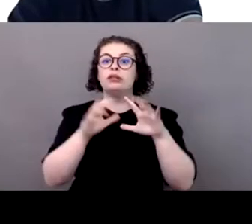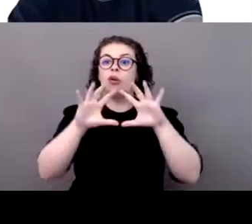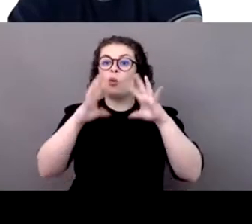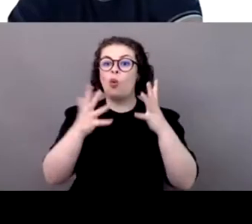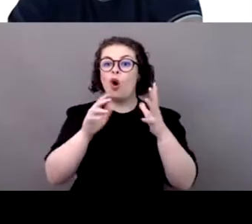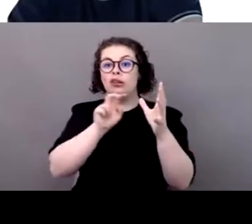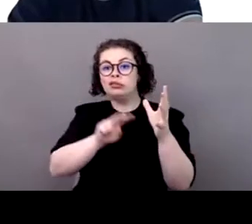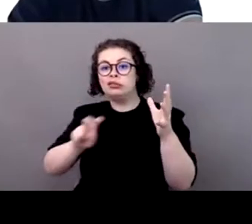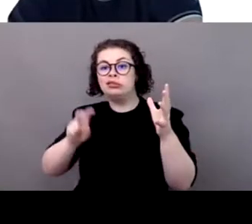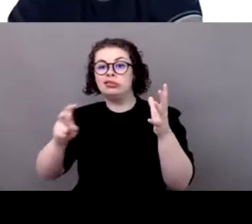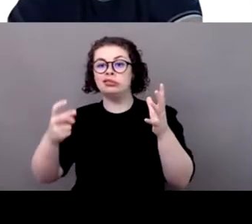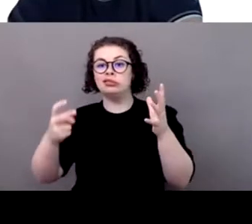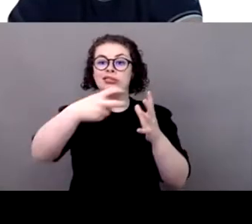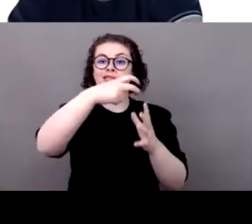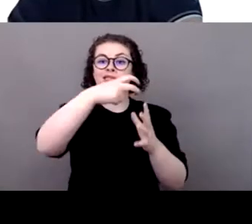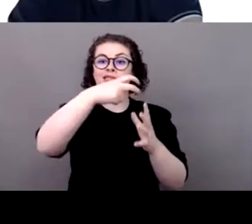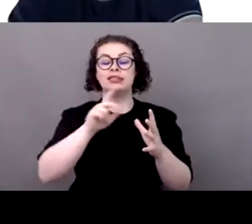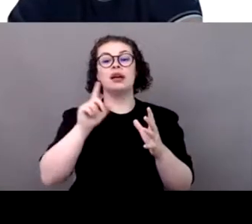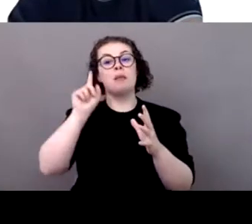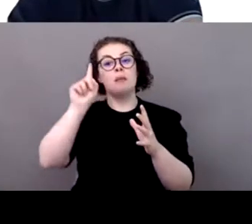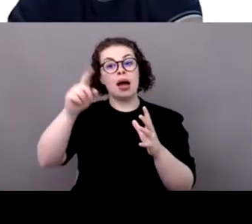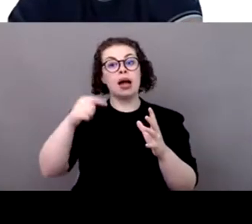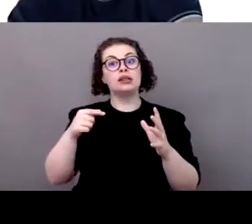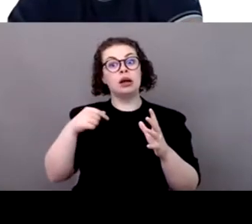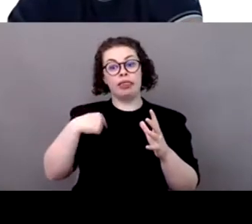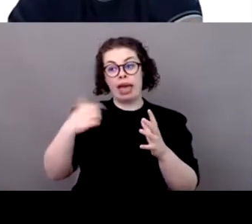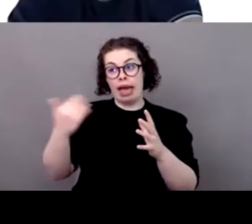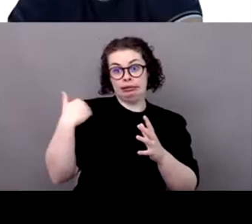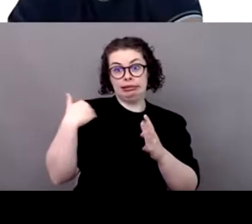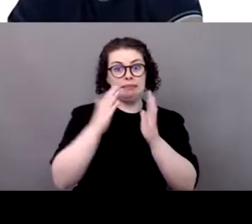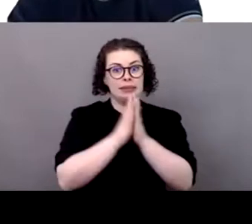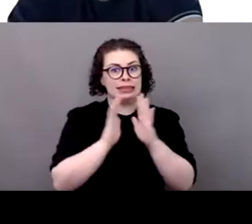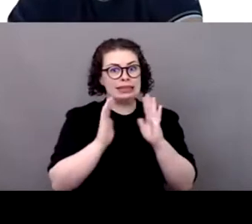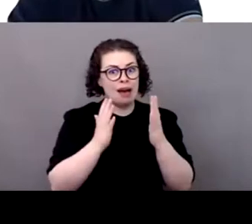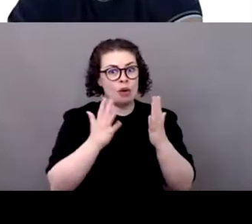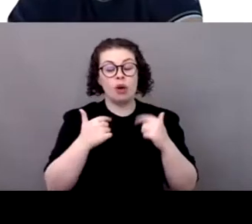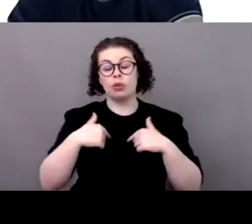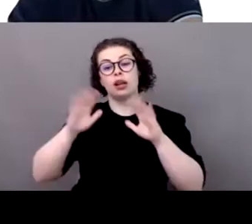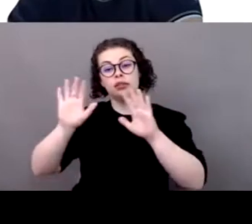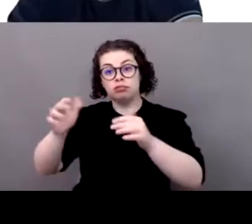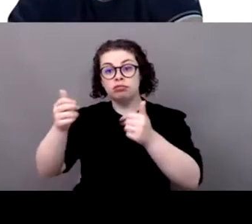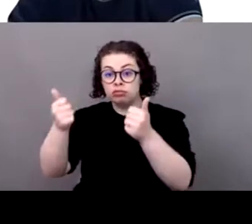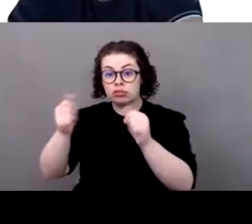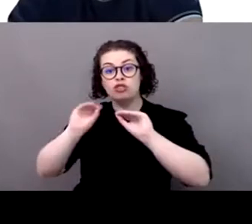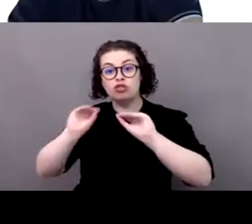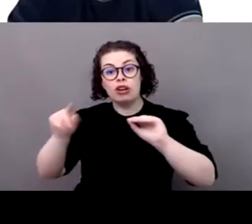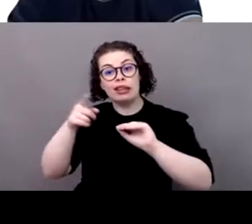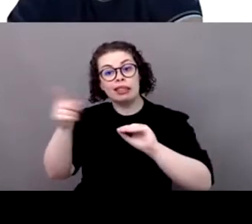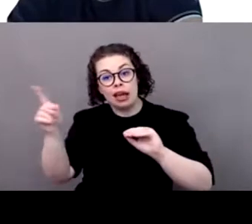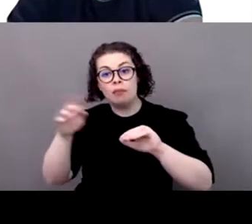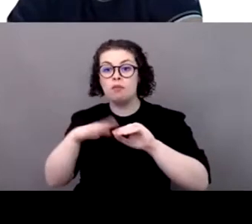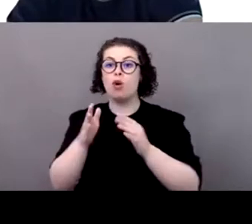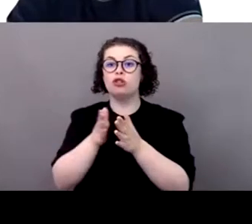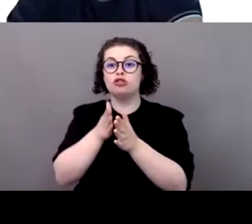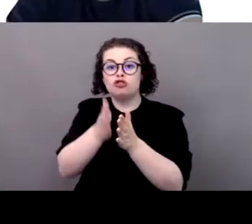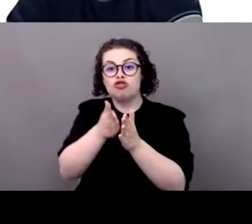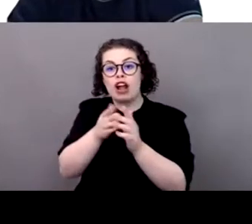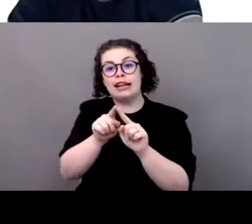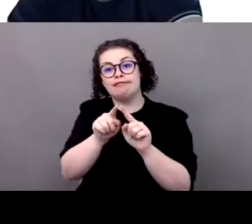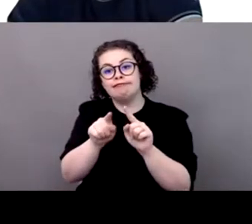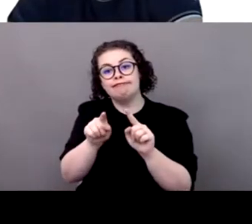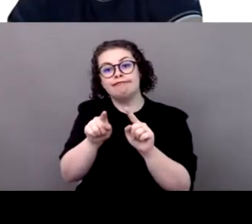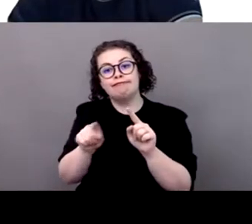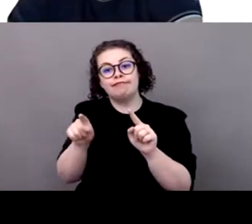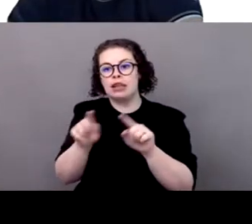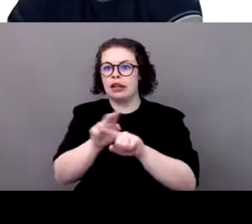or the bus to certain tour stops. And I totally agree. It's necessary to get into discussions and engage with these bodies to make sure that the